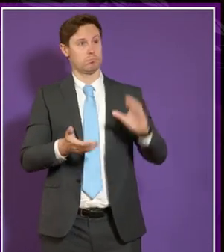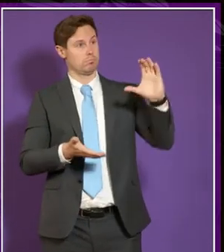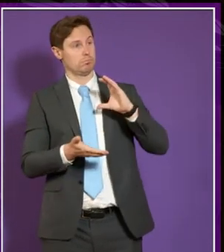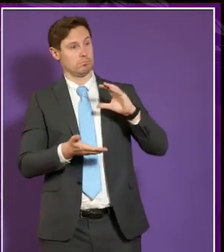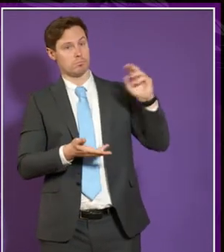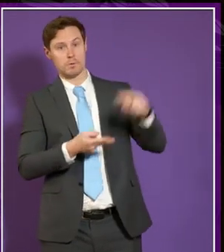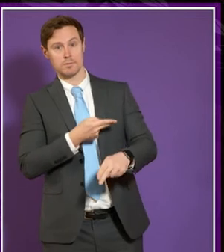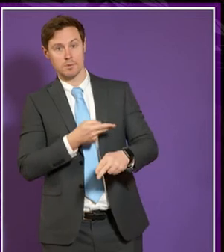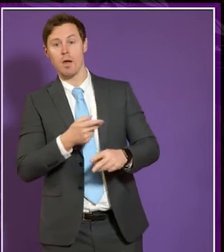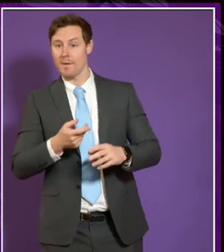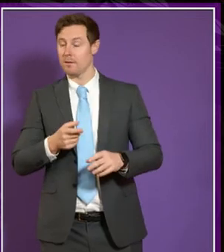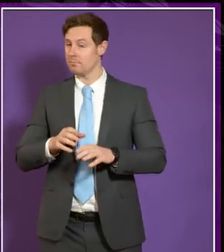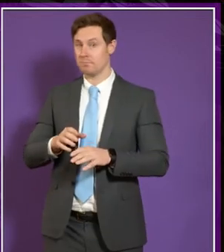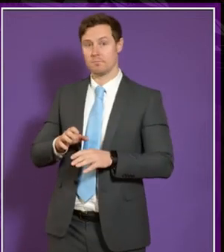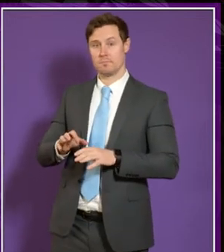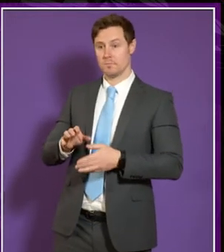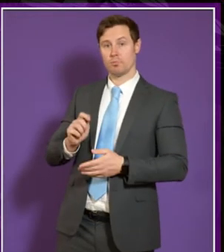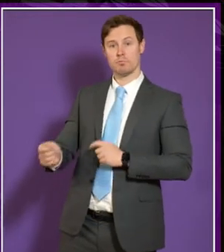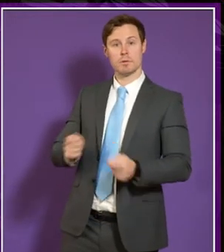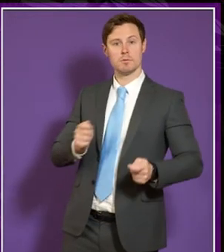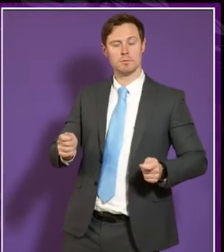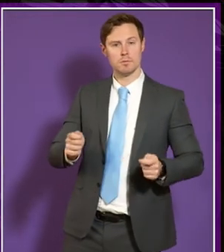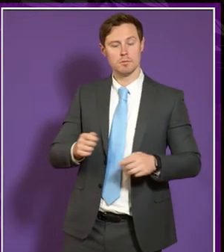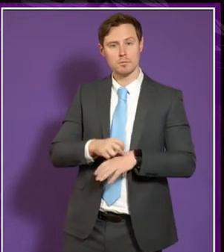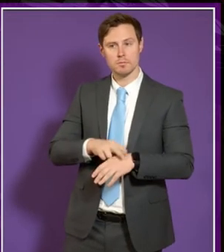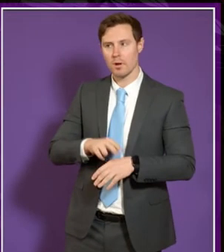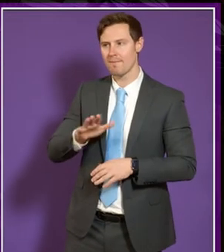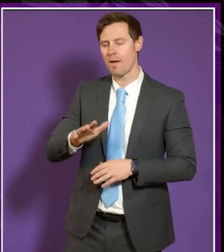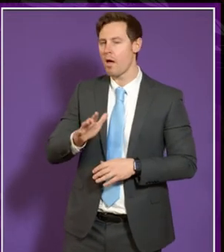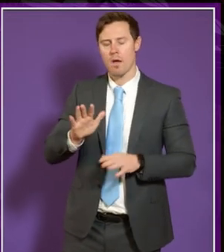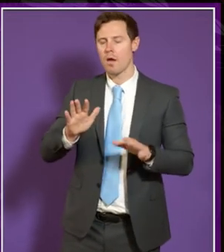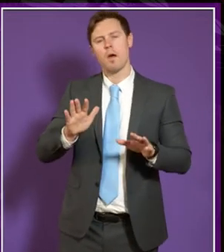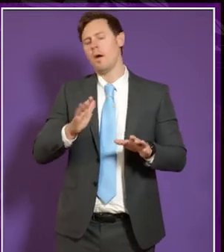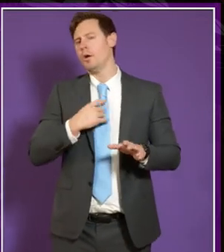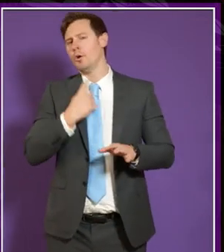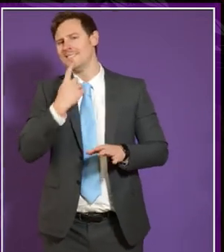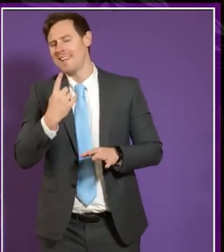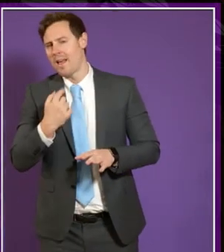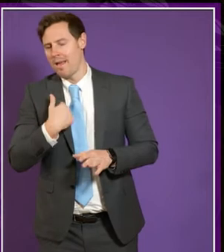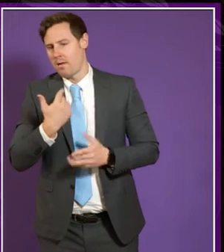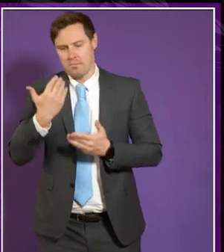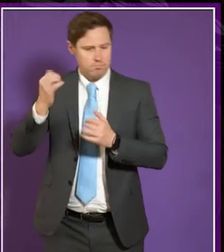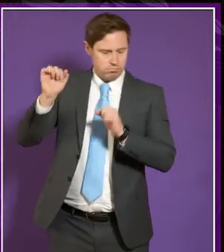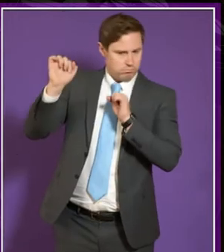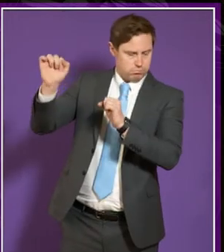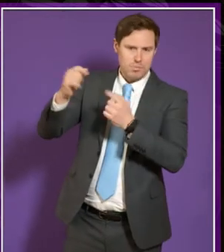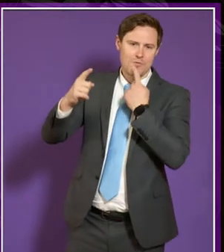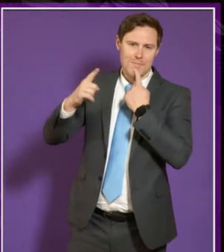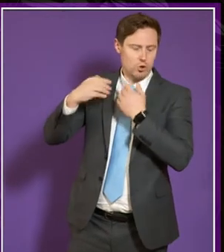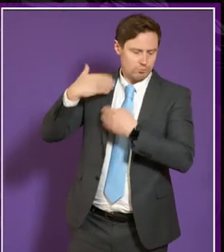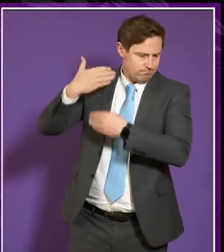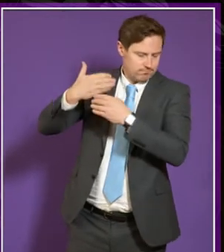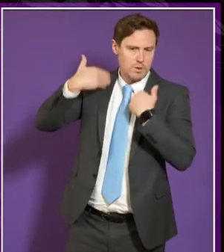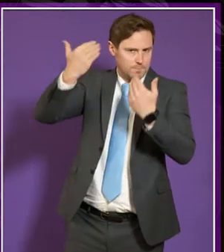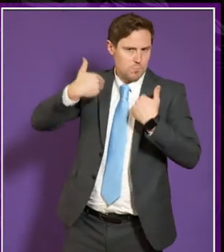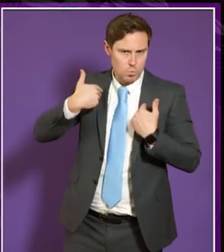um you know i i wouldn't say that necessary i'm not party to to to to that kind of you know sort of information but i